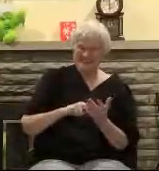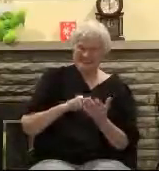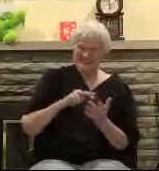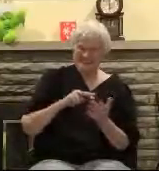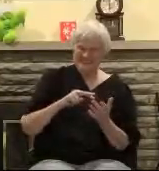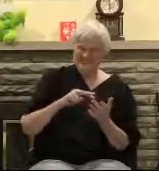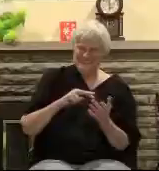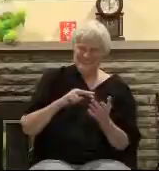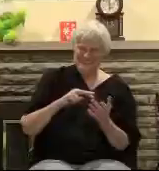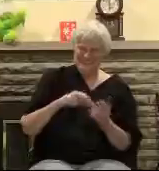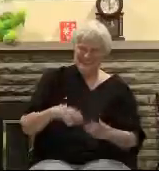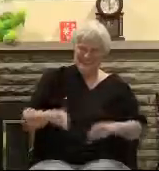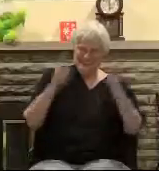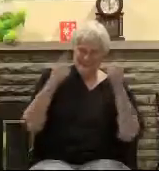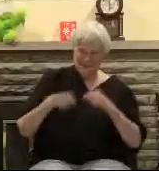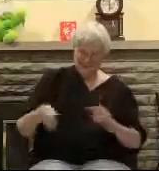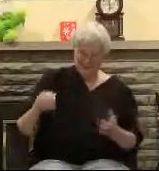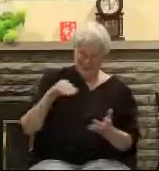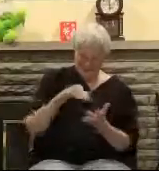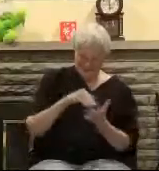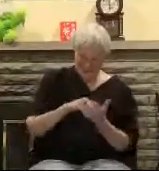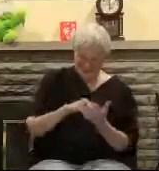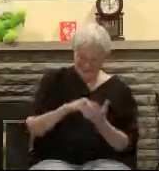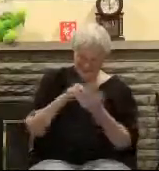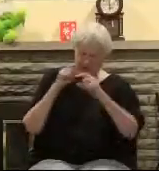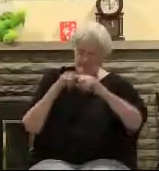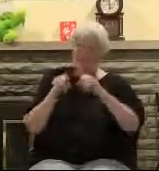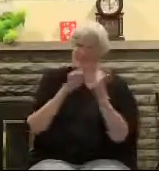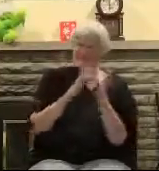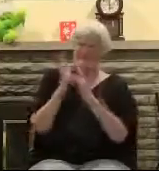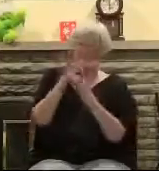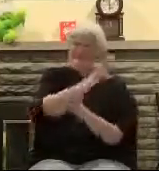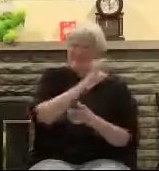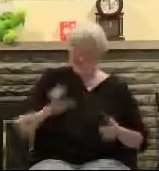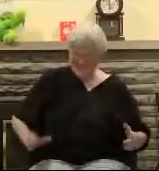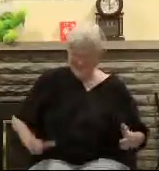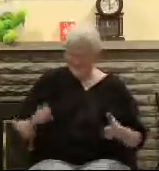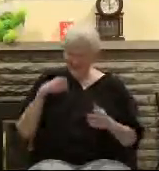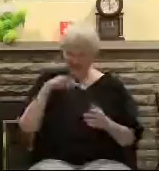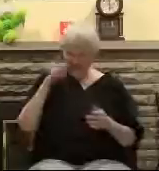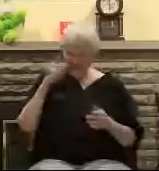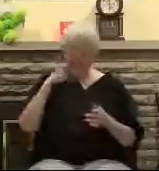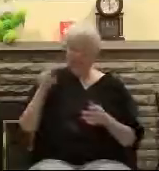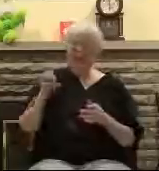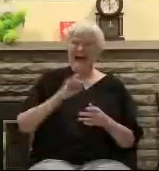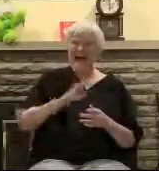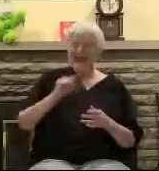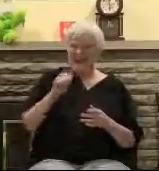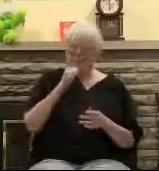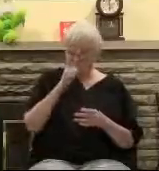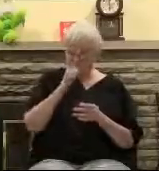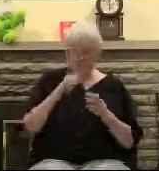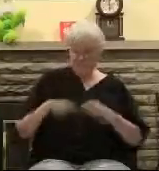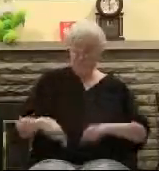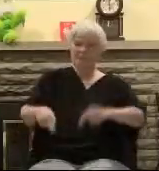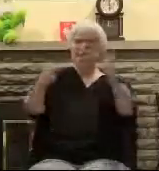Now we're not going to go through this chart but we've charted these main points from the Gospels to show you something that we don't make a big